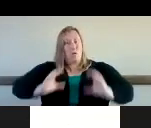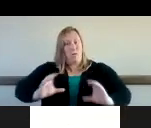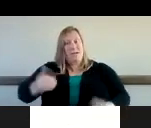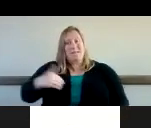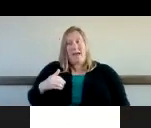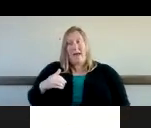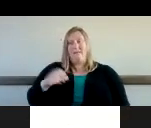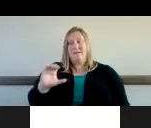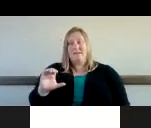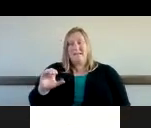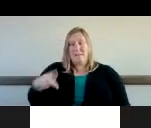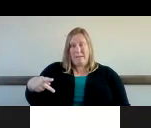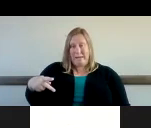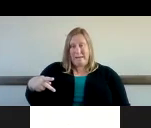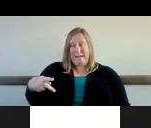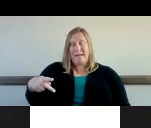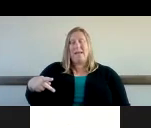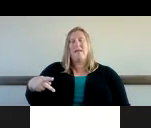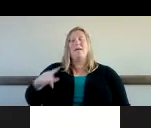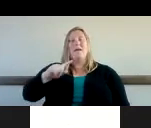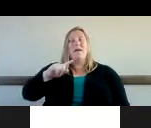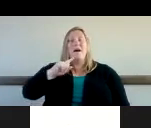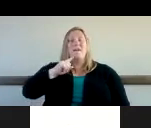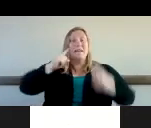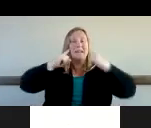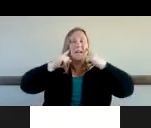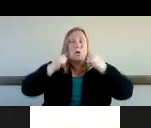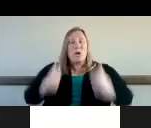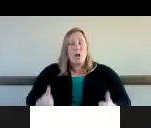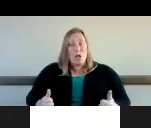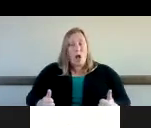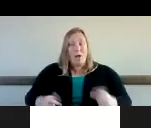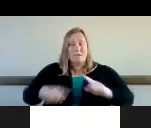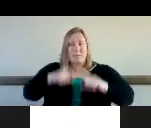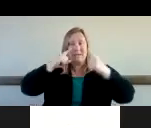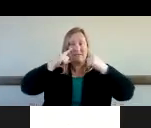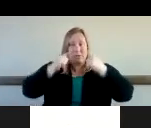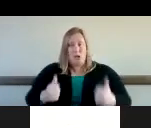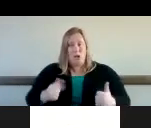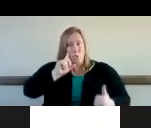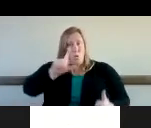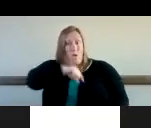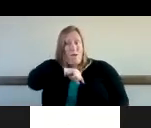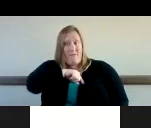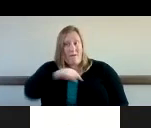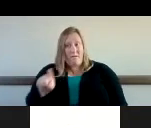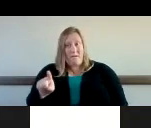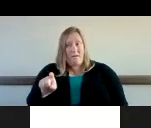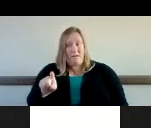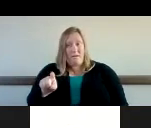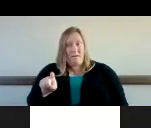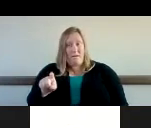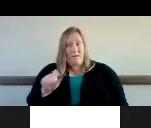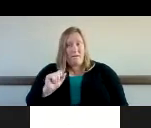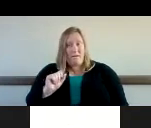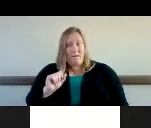that have severe to profound hearing loss and cortical vision loss would they qualify that was one as i said was more of